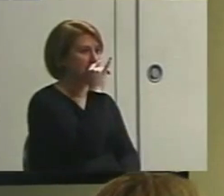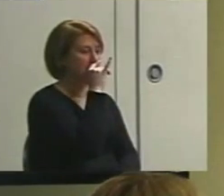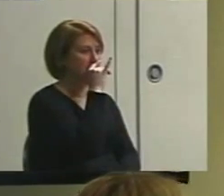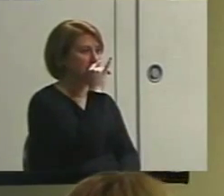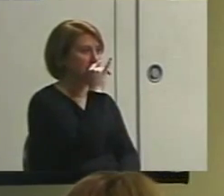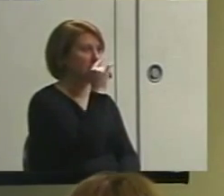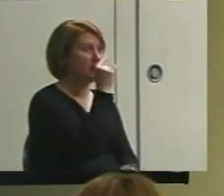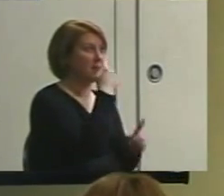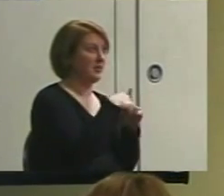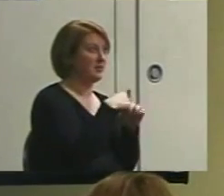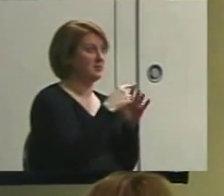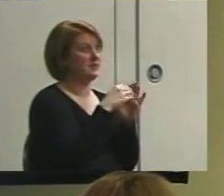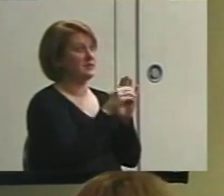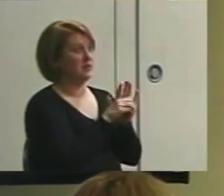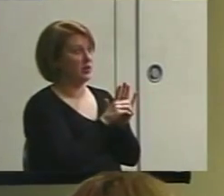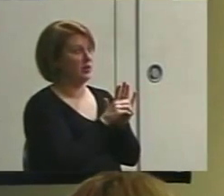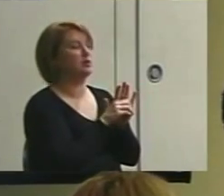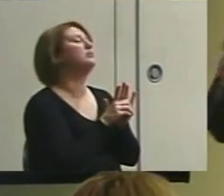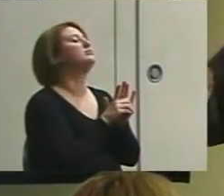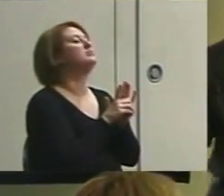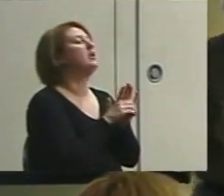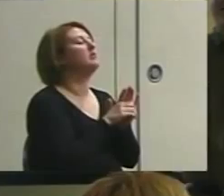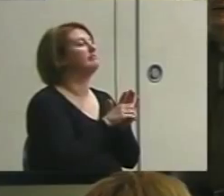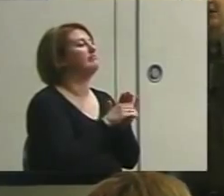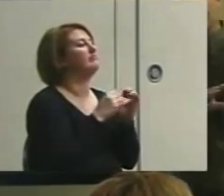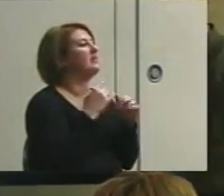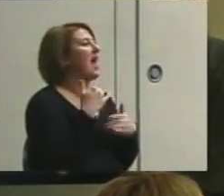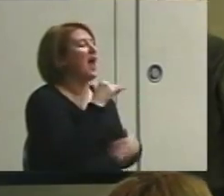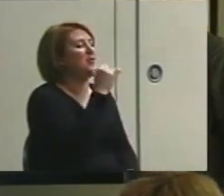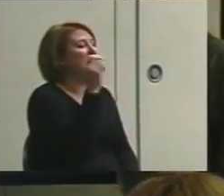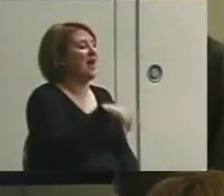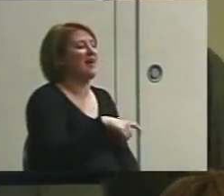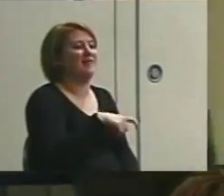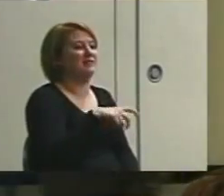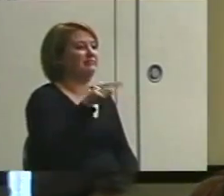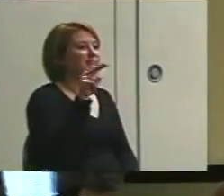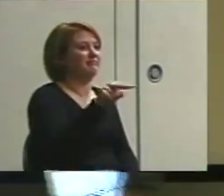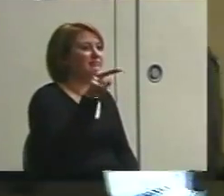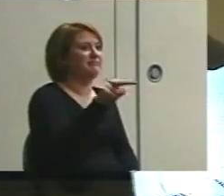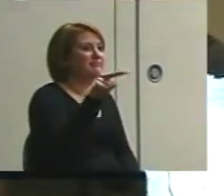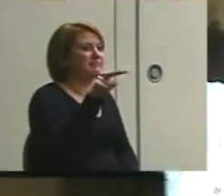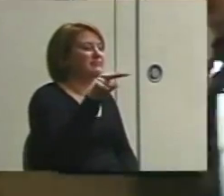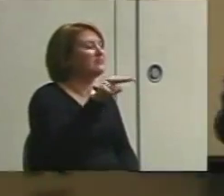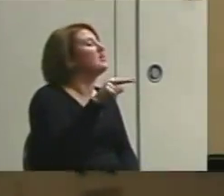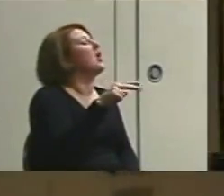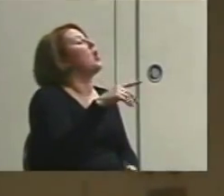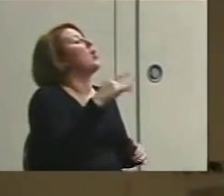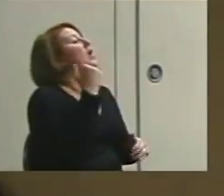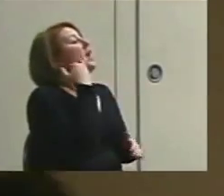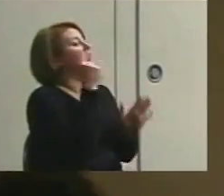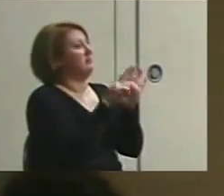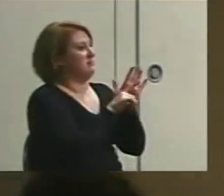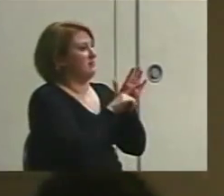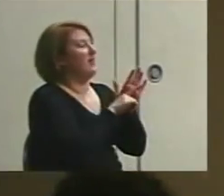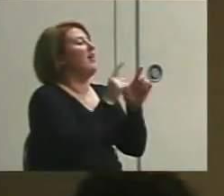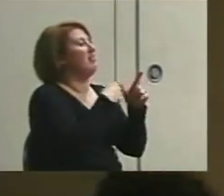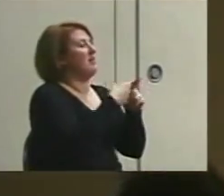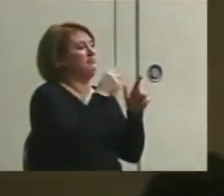Plus or zero. Go back to doing this. I don't have to look at all except for when the timer tells me to.